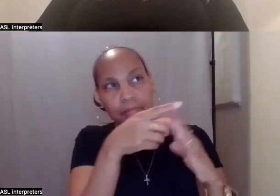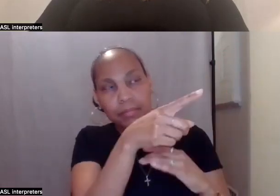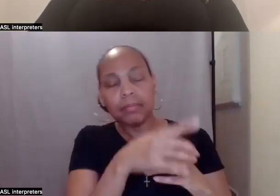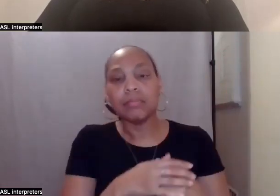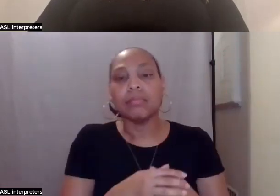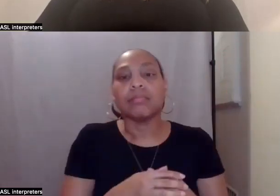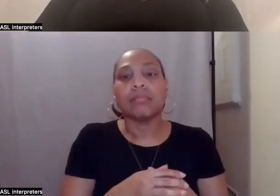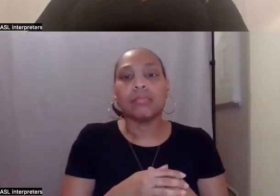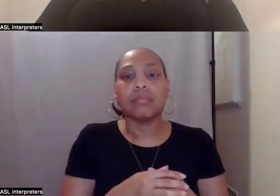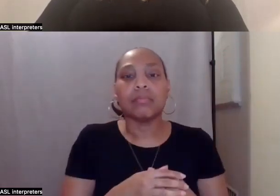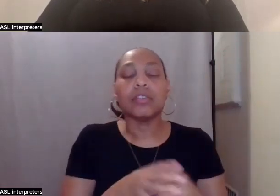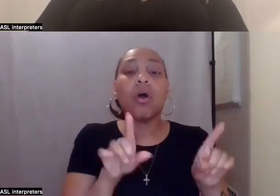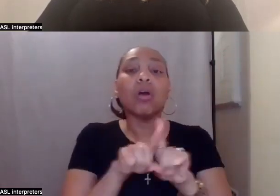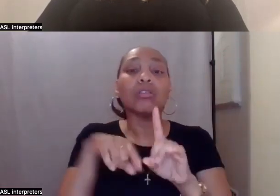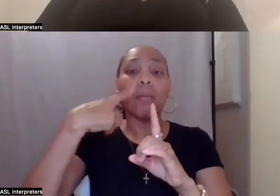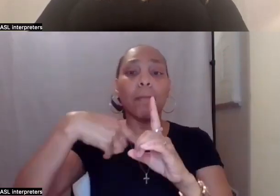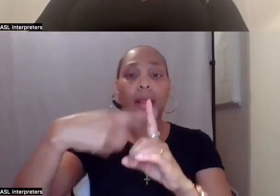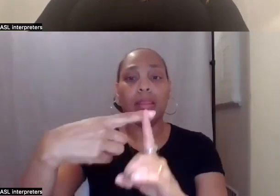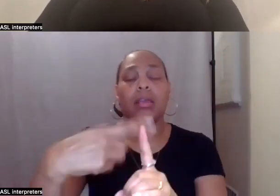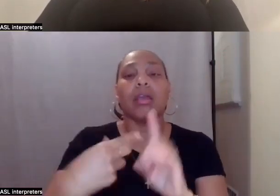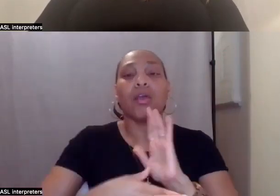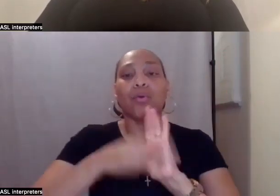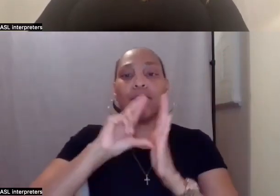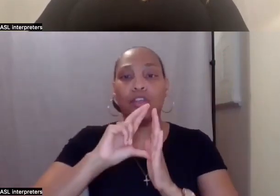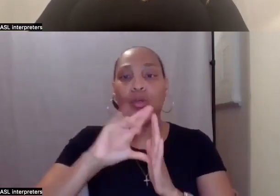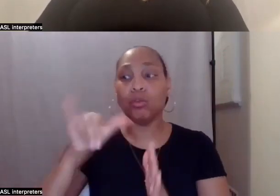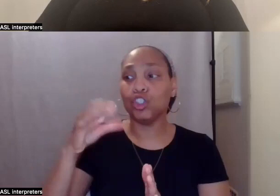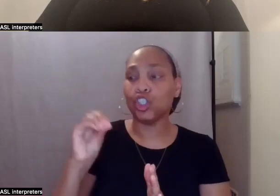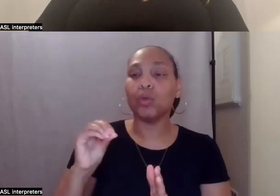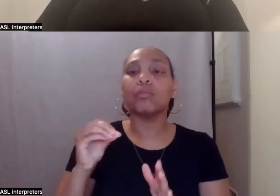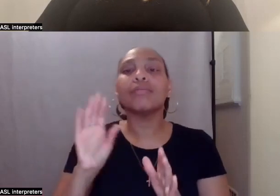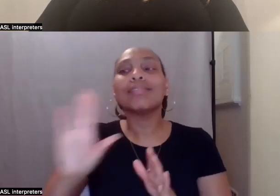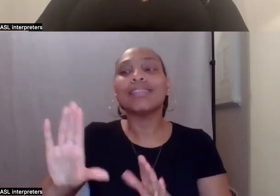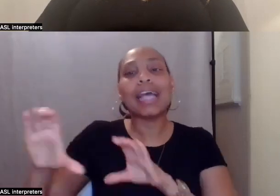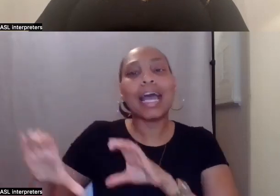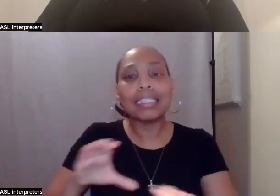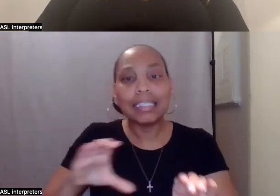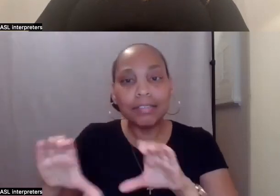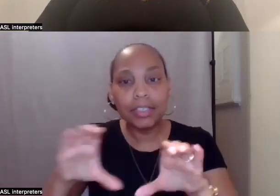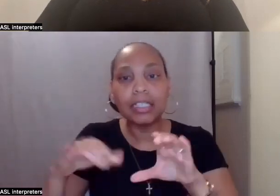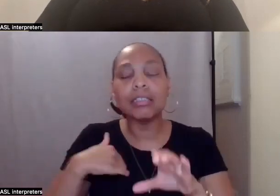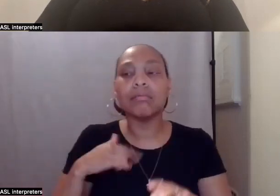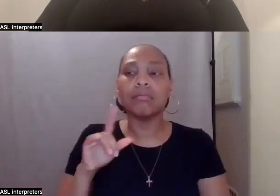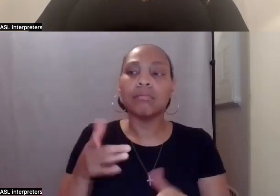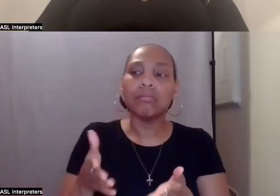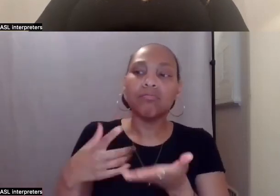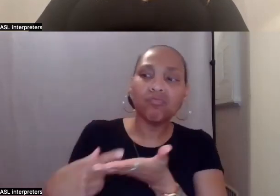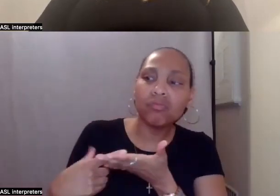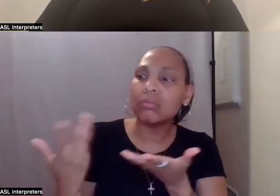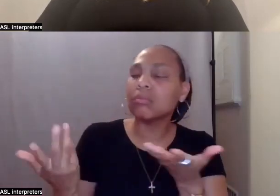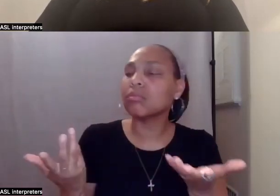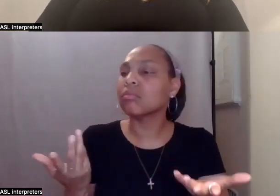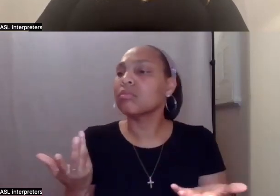uh, review with Joe the activities, um, and talk to him about his continued interest level. You know, does he still want to